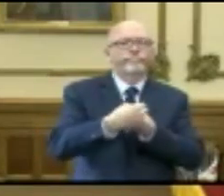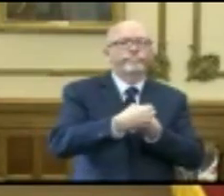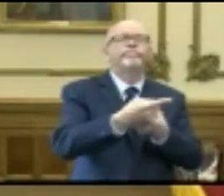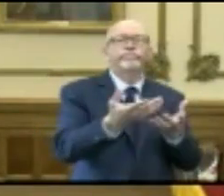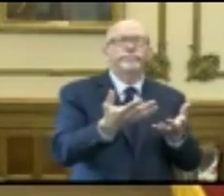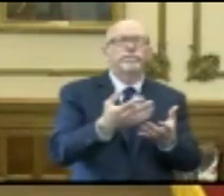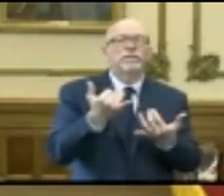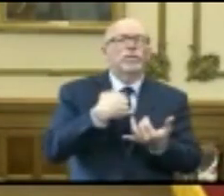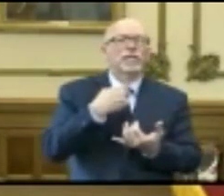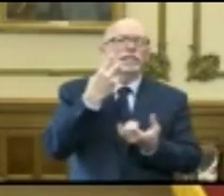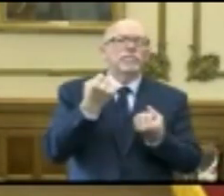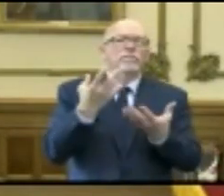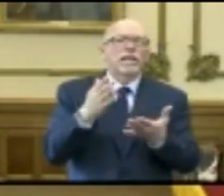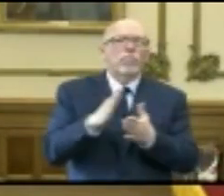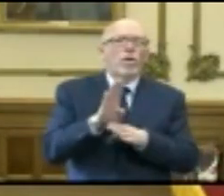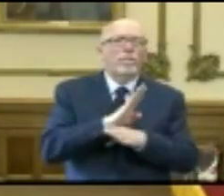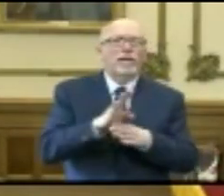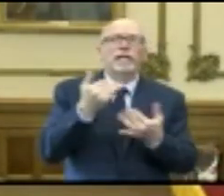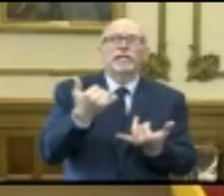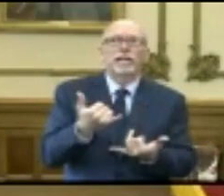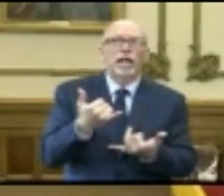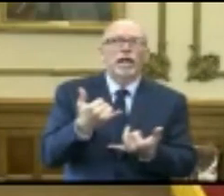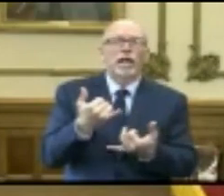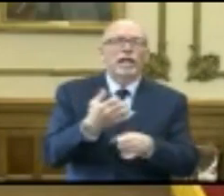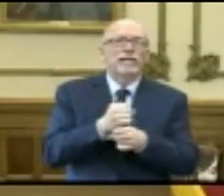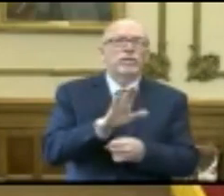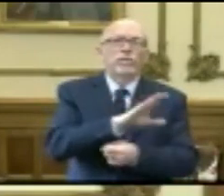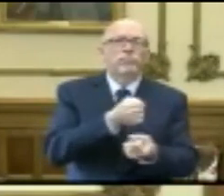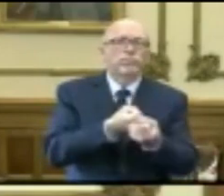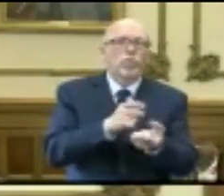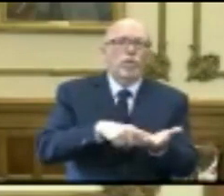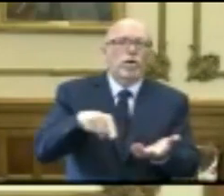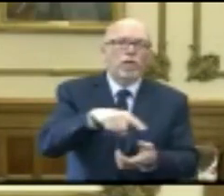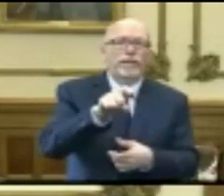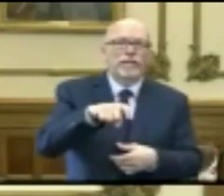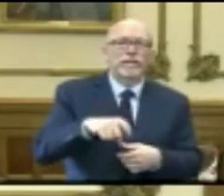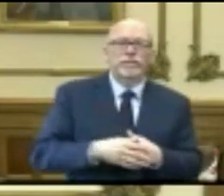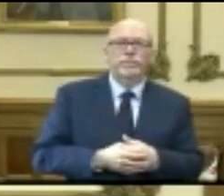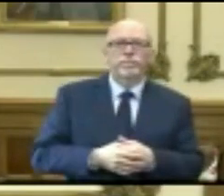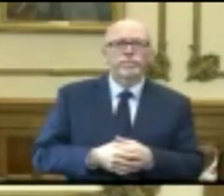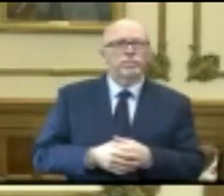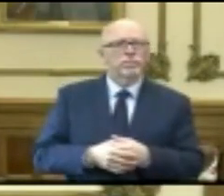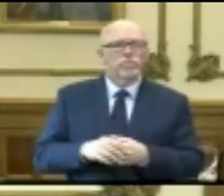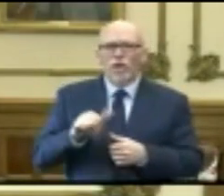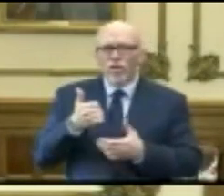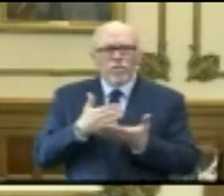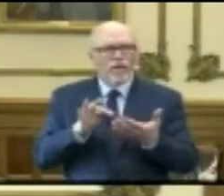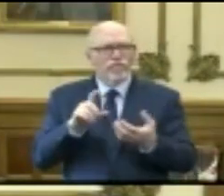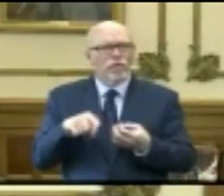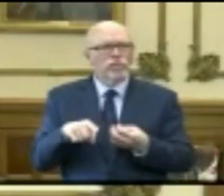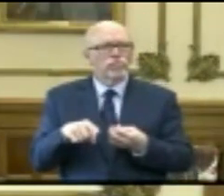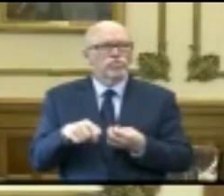seen a lot of small businesses getting much needed assistance. Was there a second part of that question?